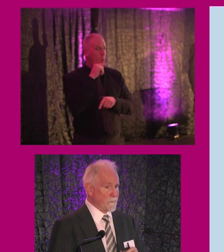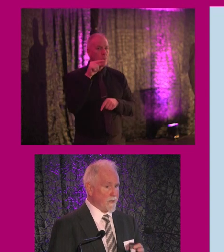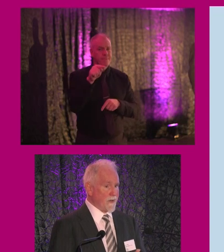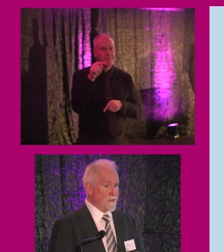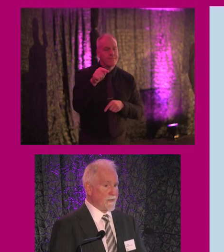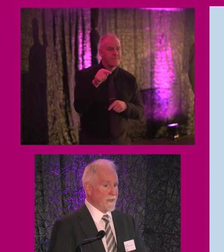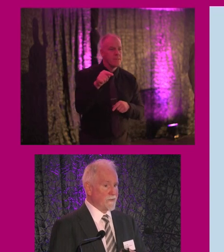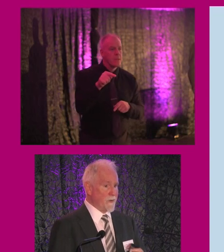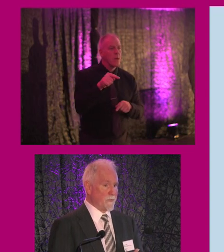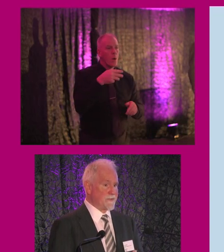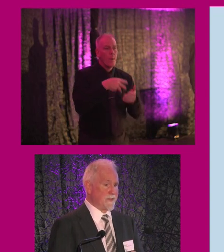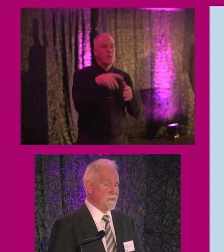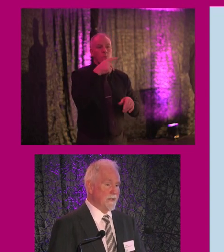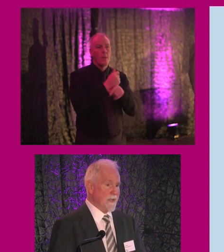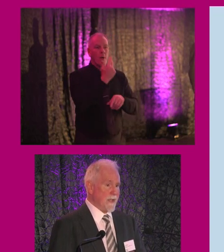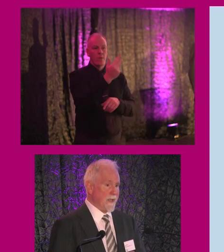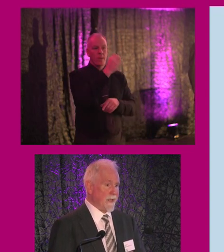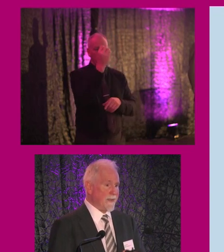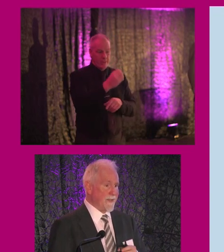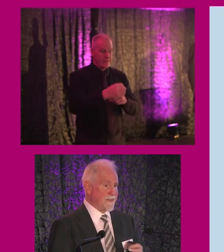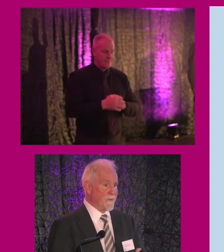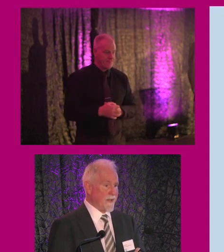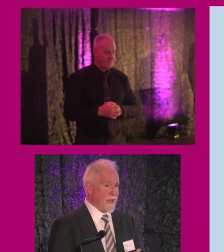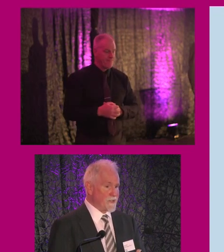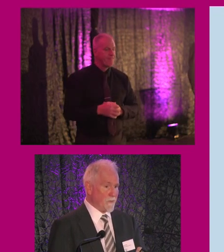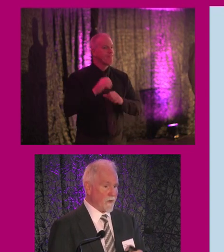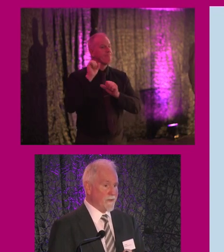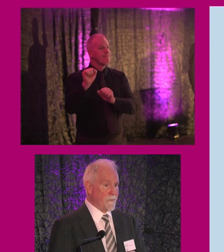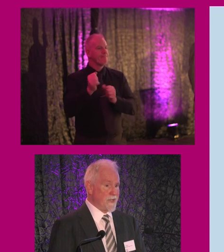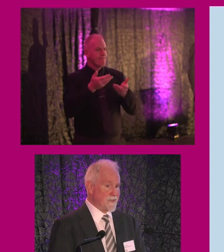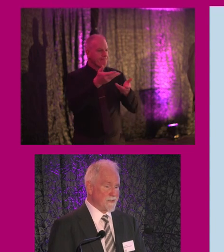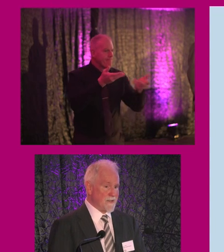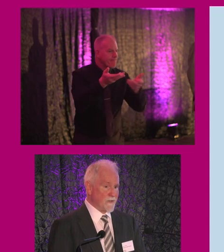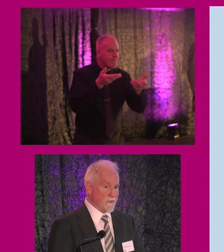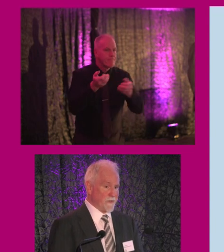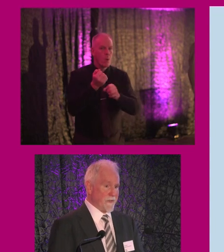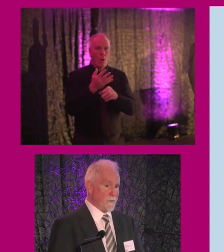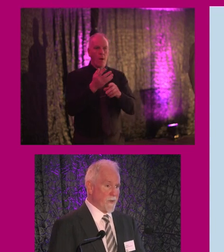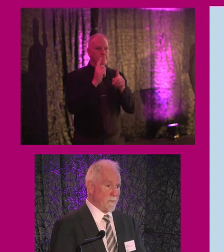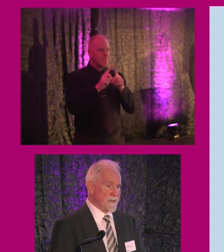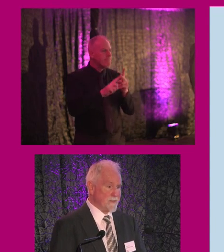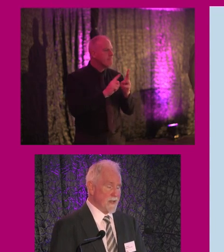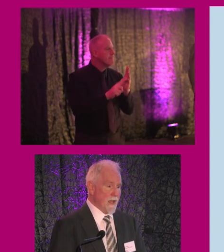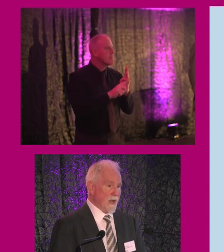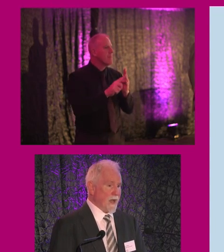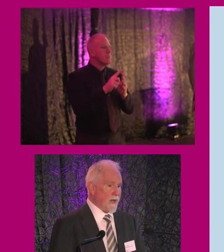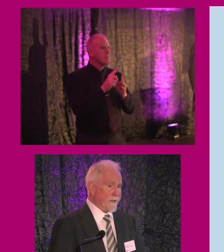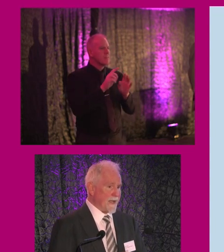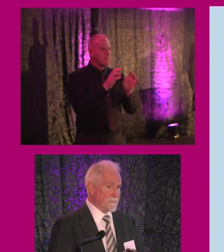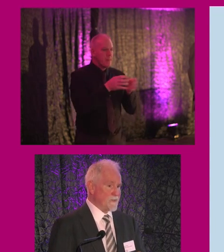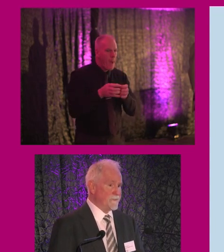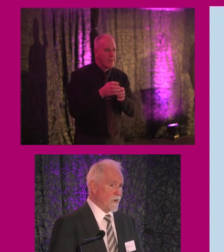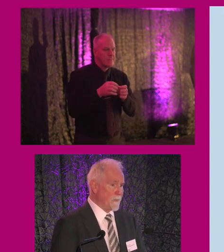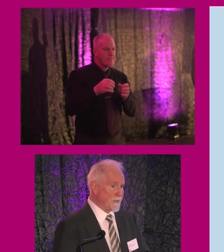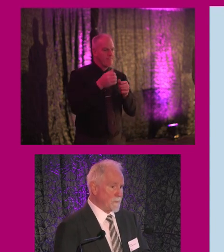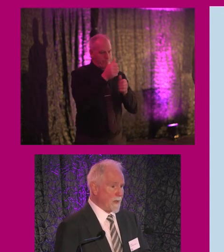regarding the 3% in that they're engaging with all their agencies under their remit on,